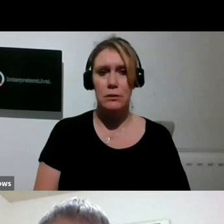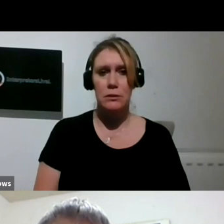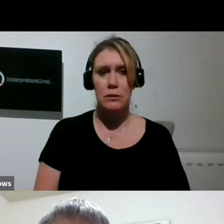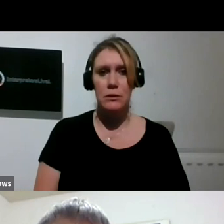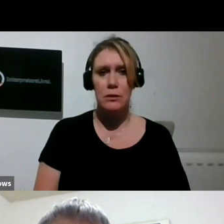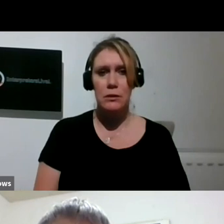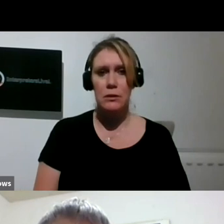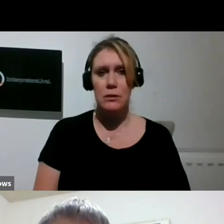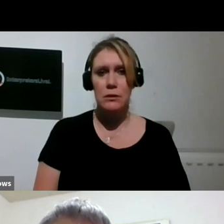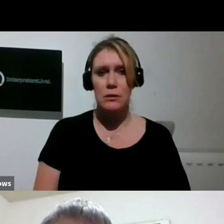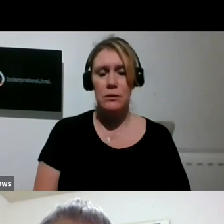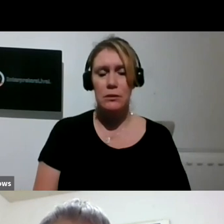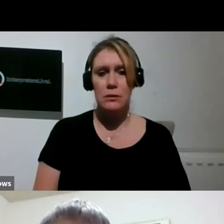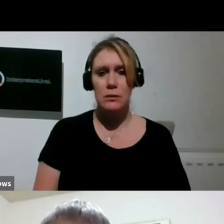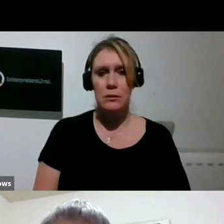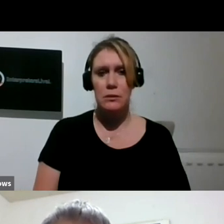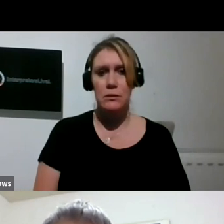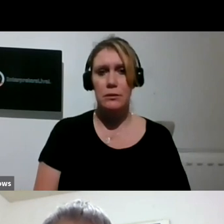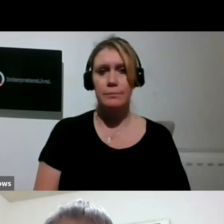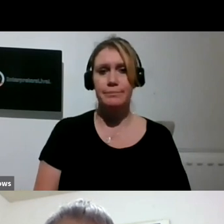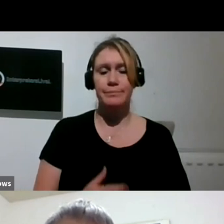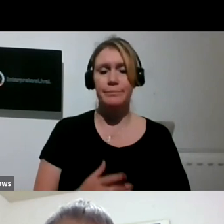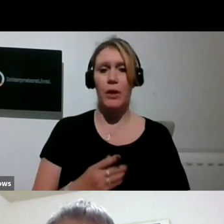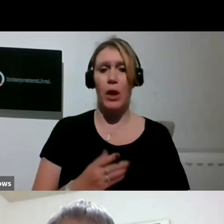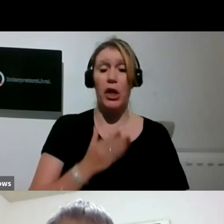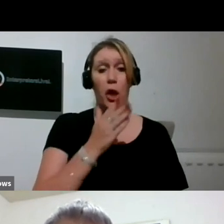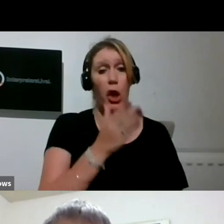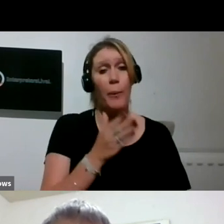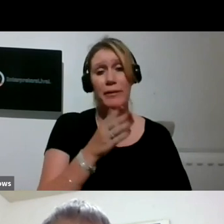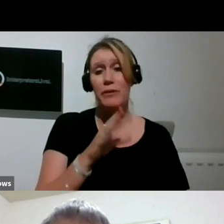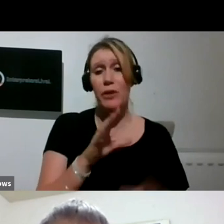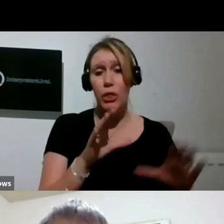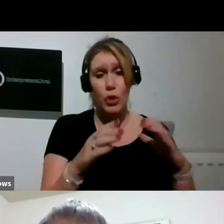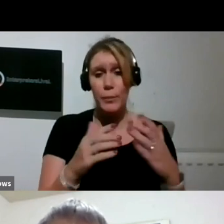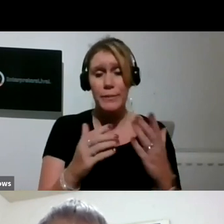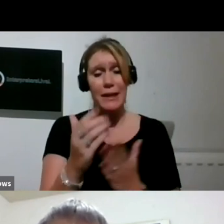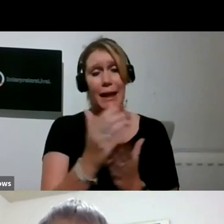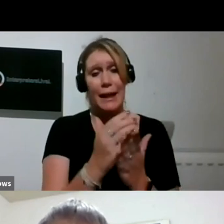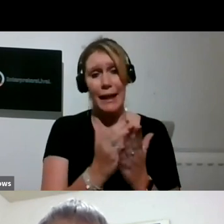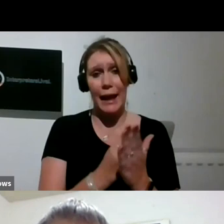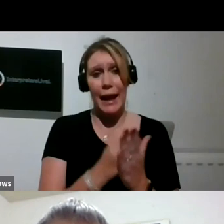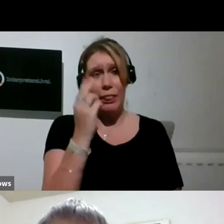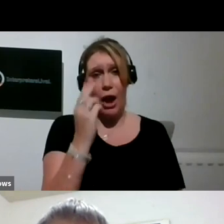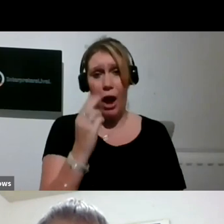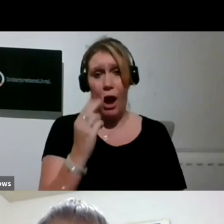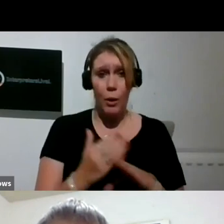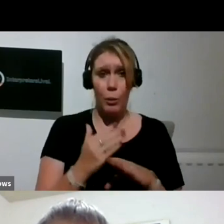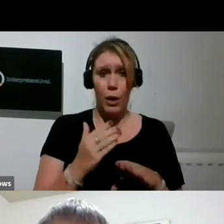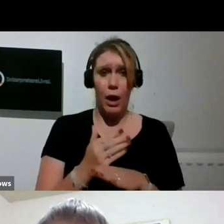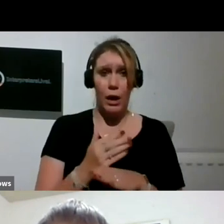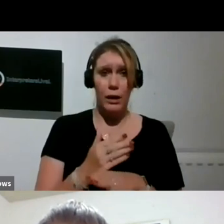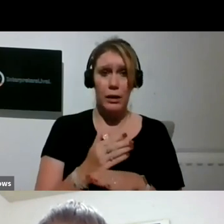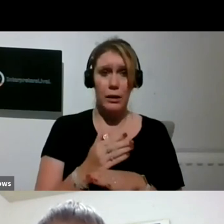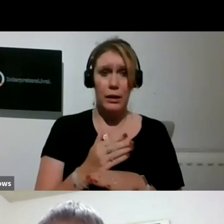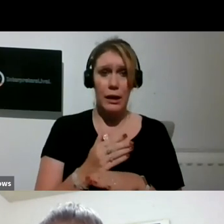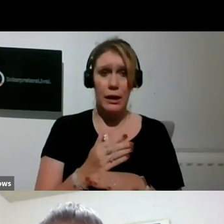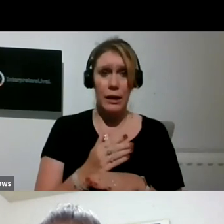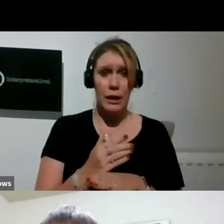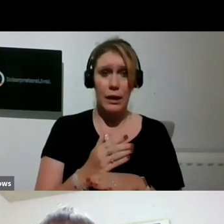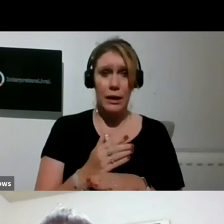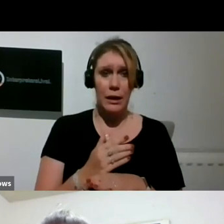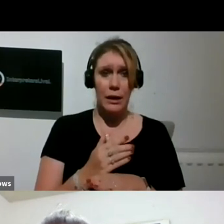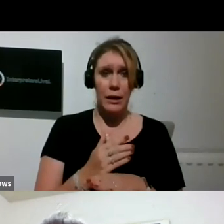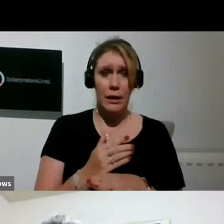mean, going to the groups to collect the artwork, obviously, sort of like digitally, but